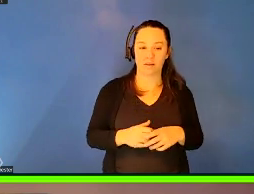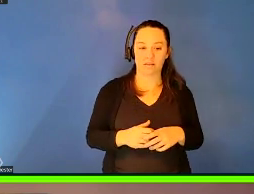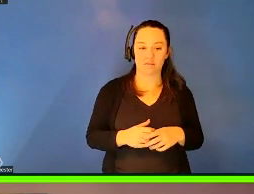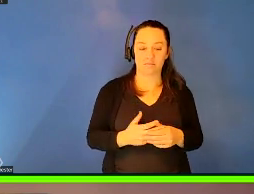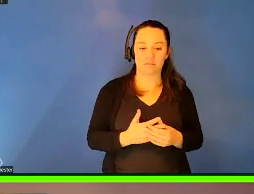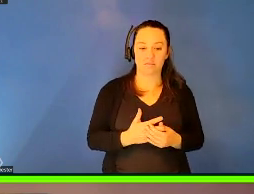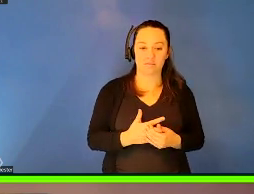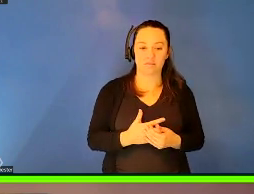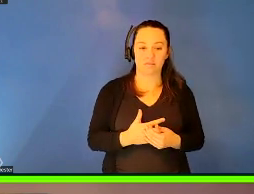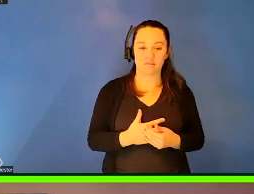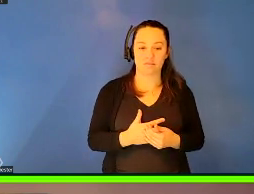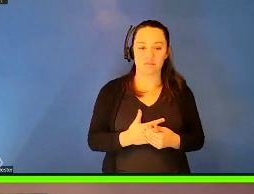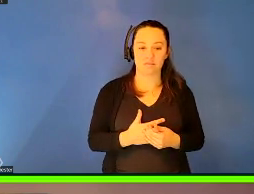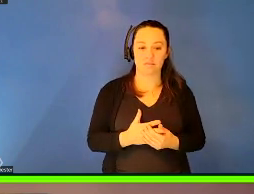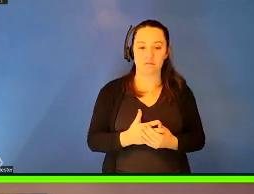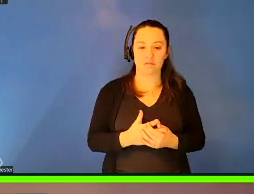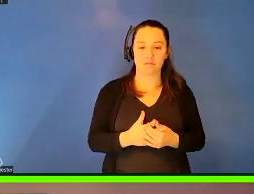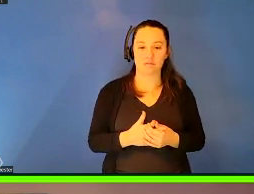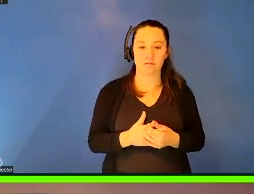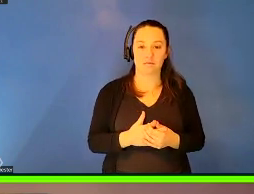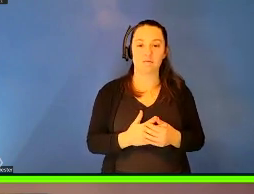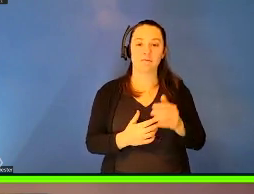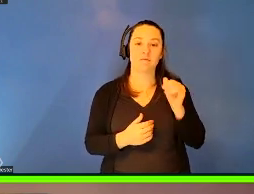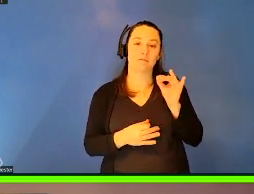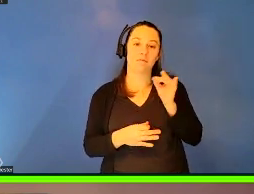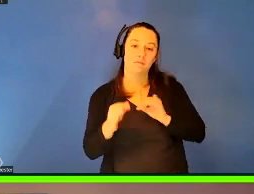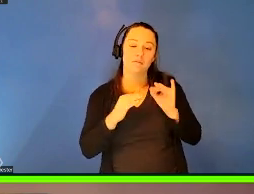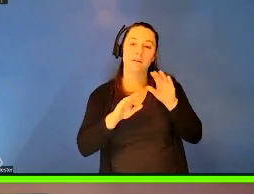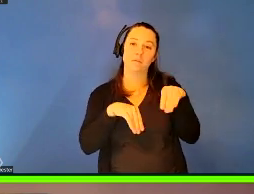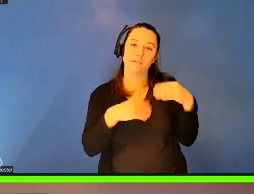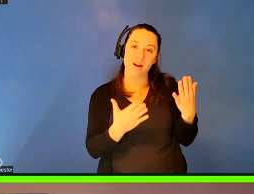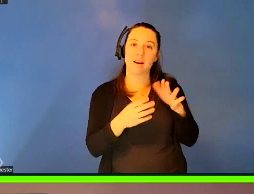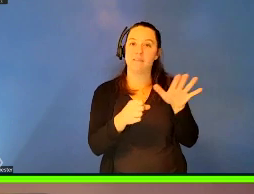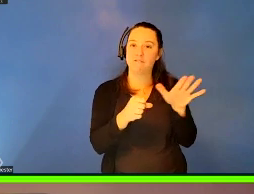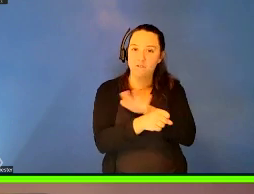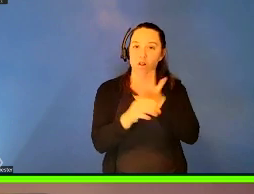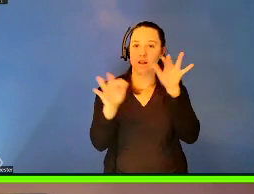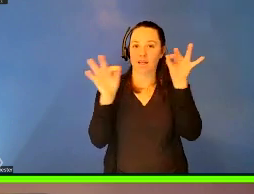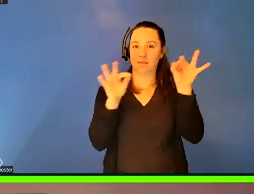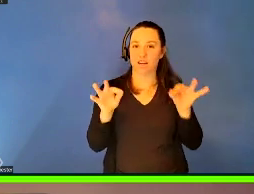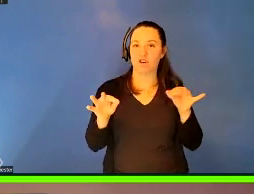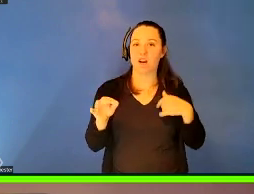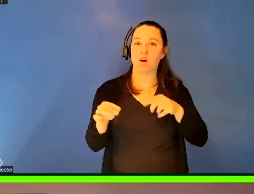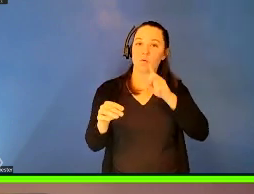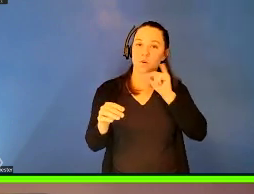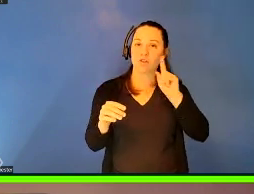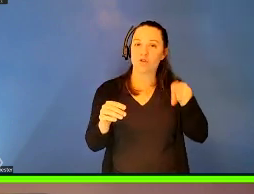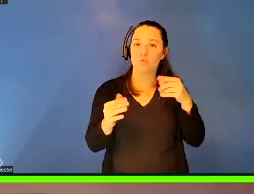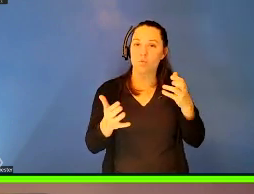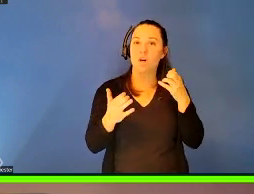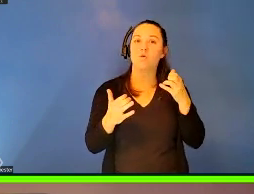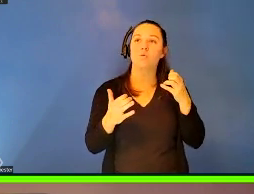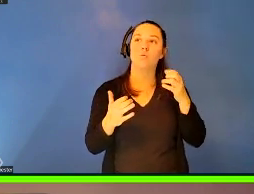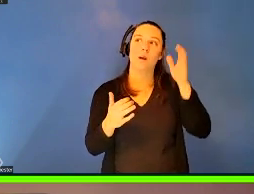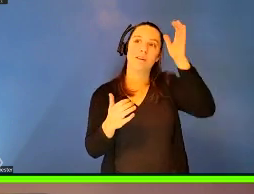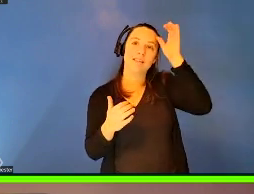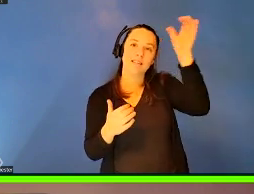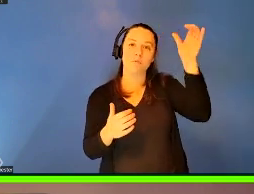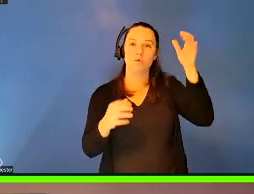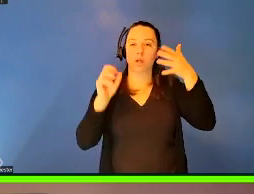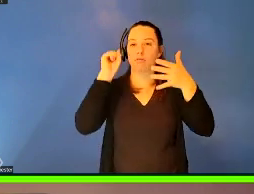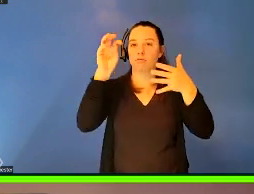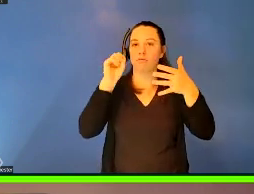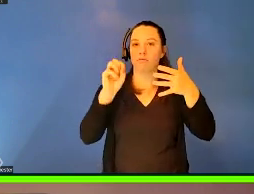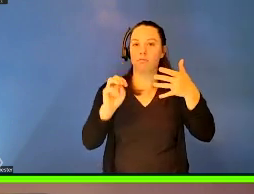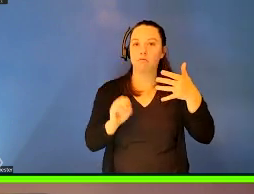rather than providing, um, a full explanation, I really just wanted to kind of conceptually outline some of these questions.